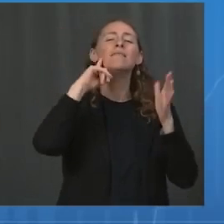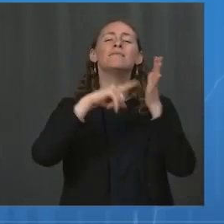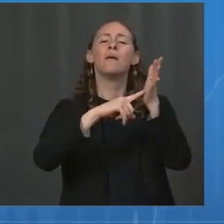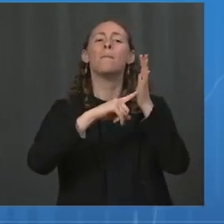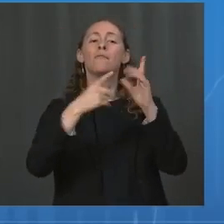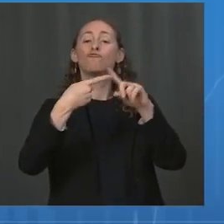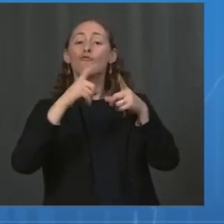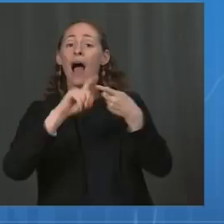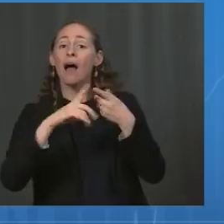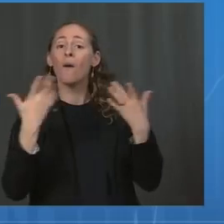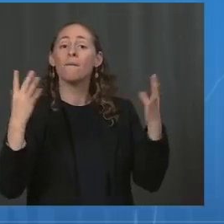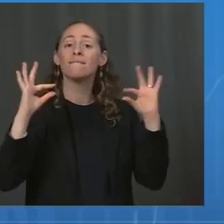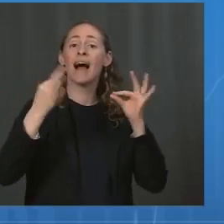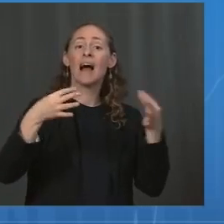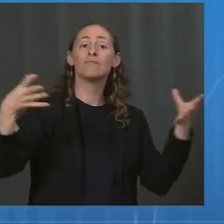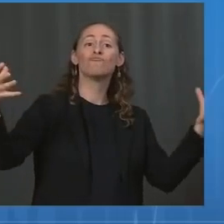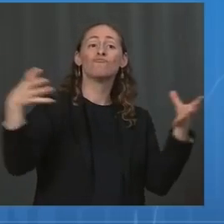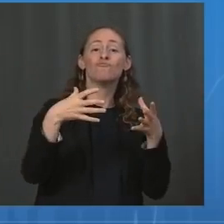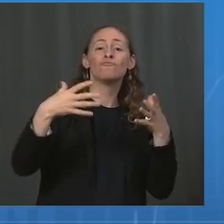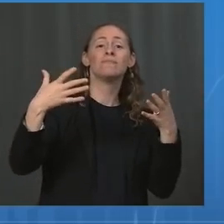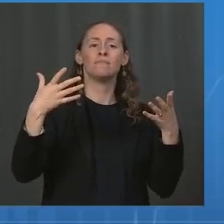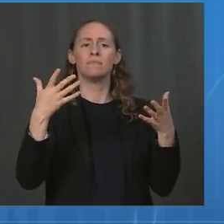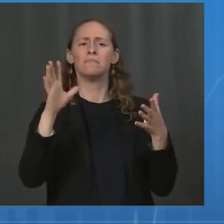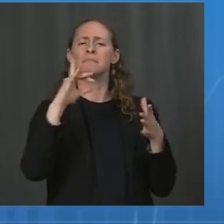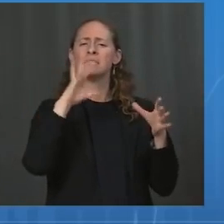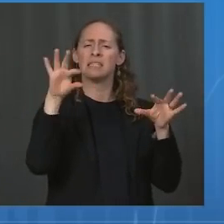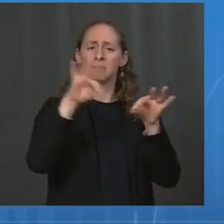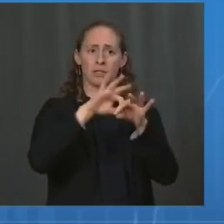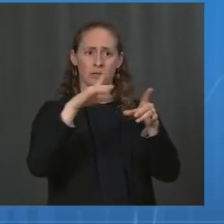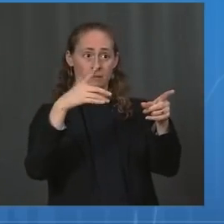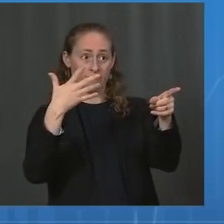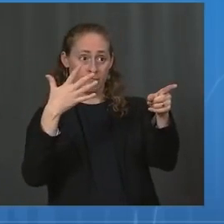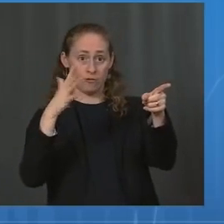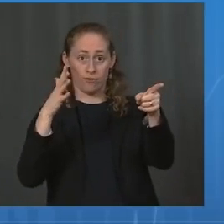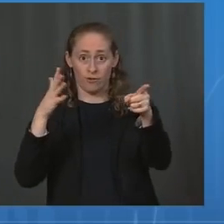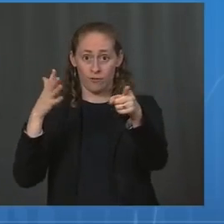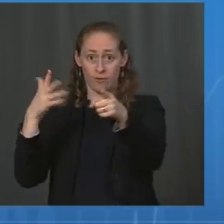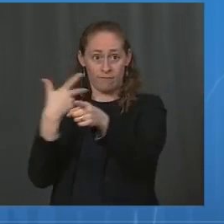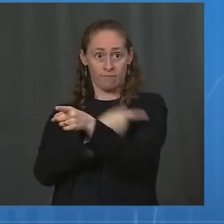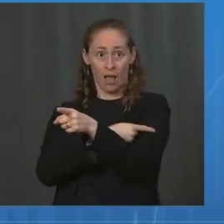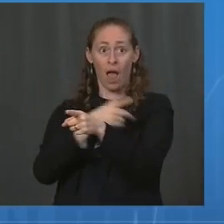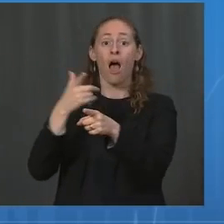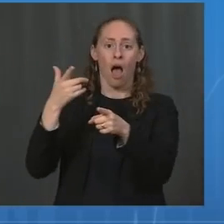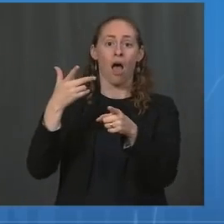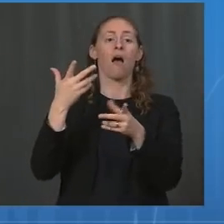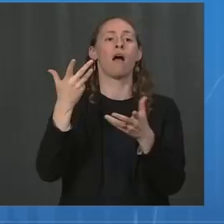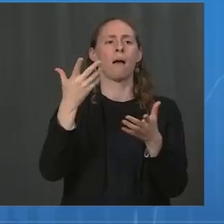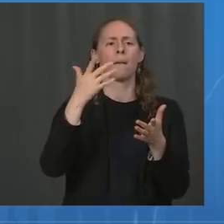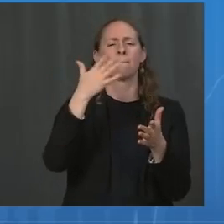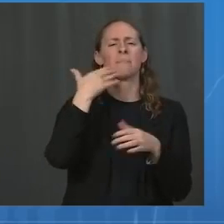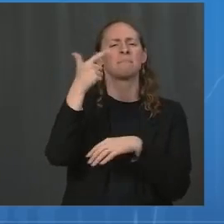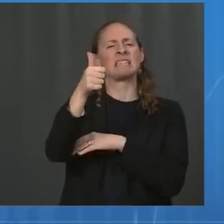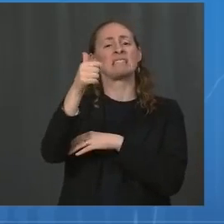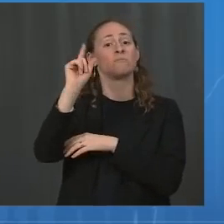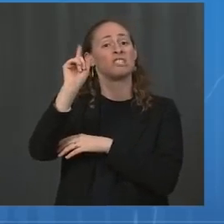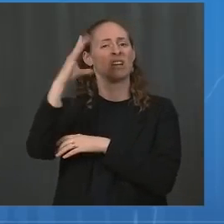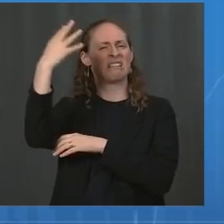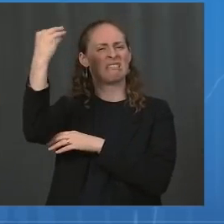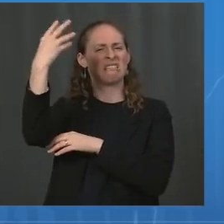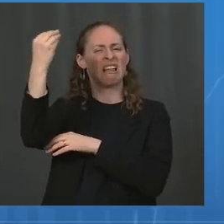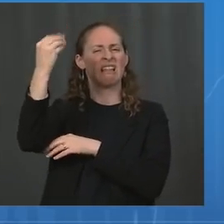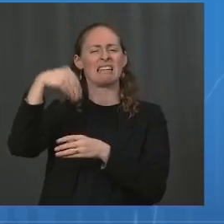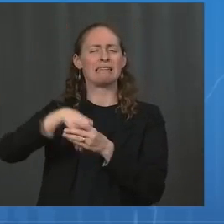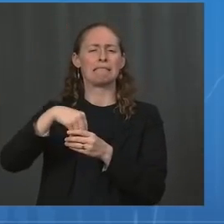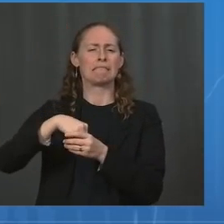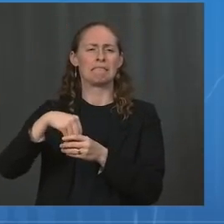outside with others who are vaccinated will help to prevent transmission. Throughout the pandemic, have seen that the vast majority of transmission